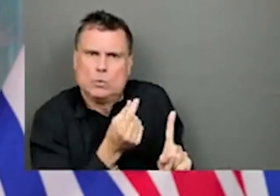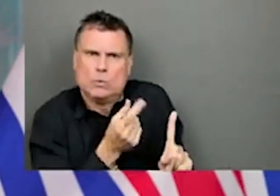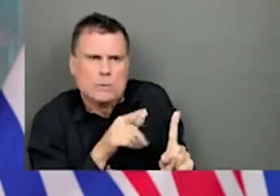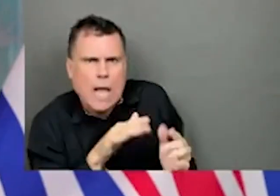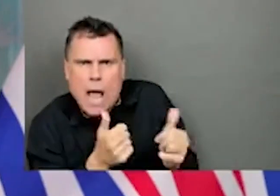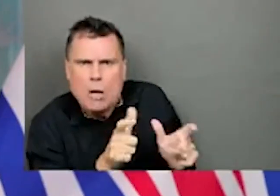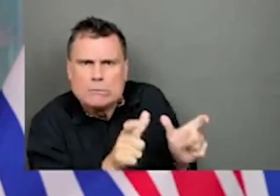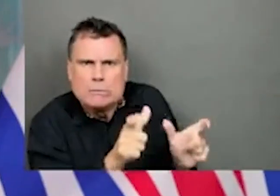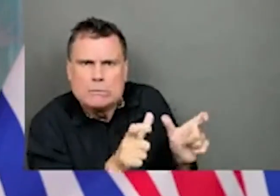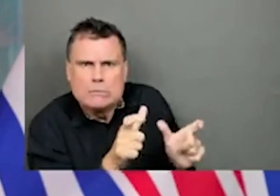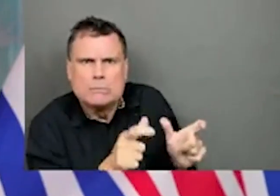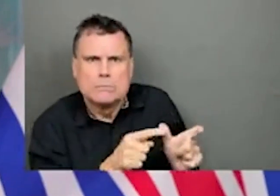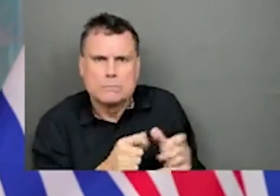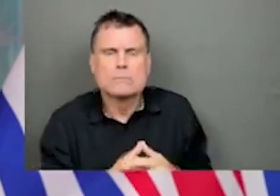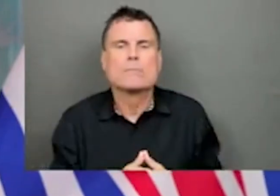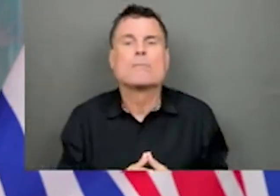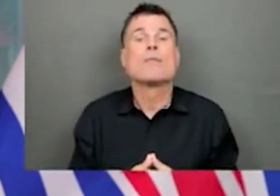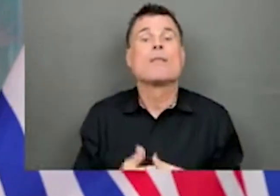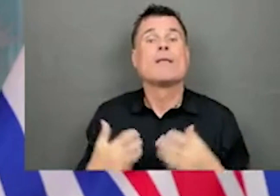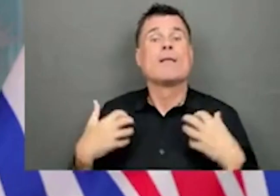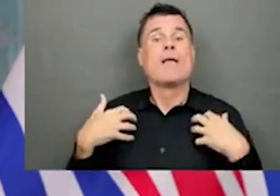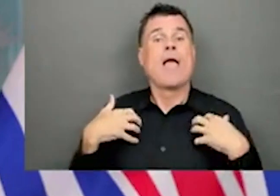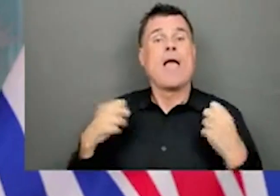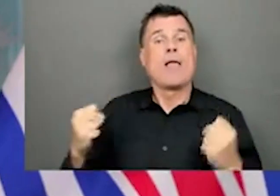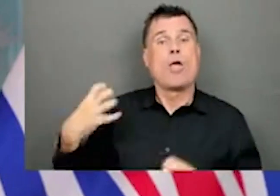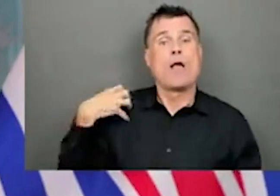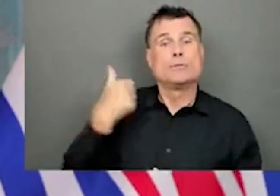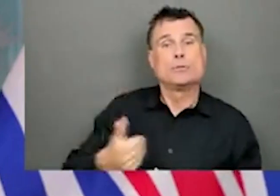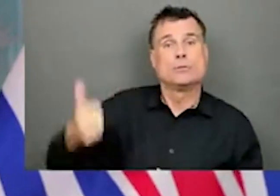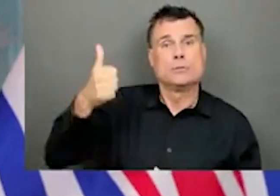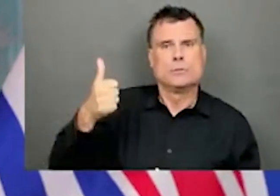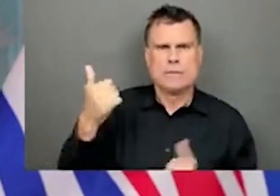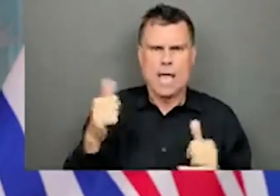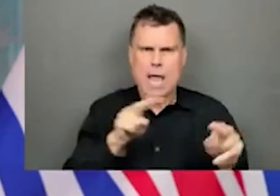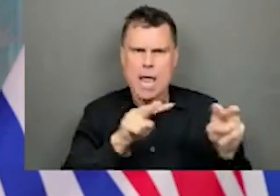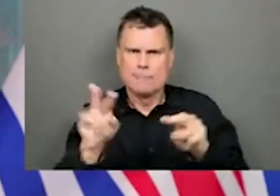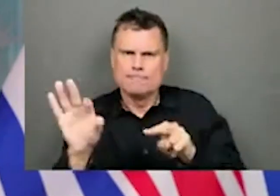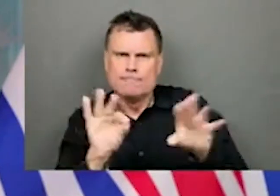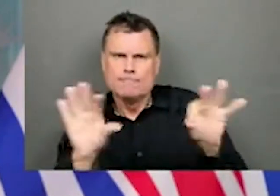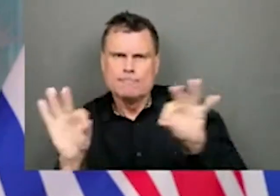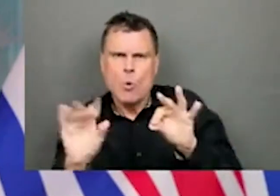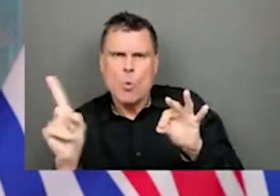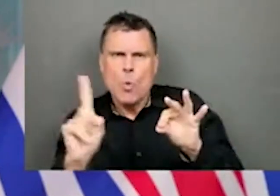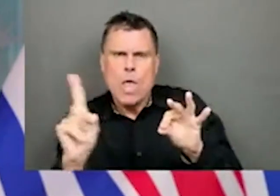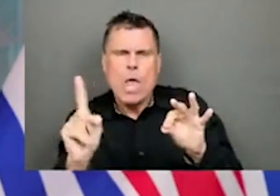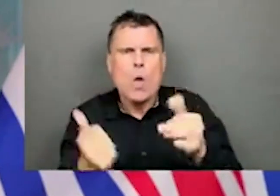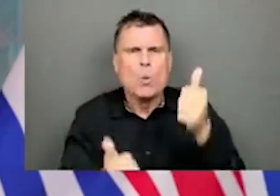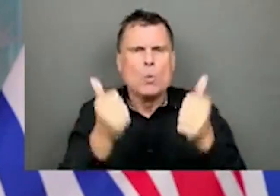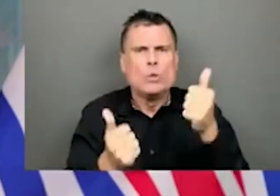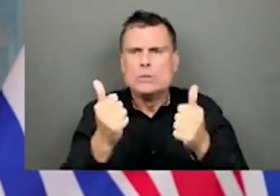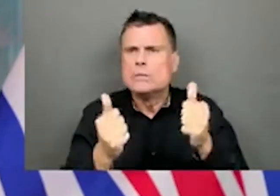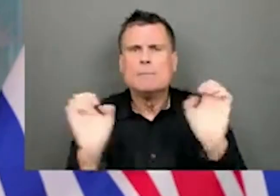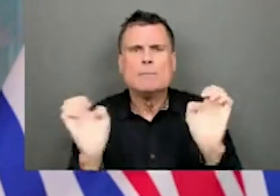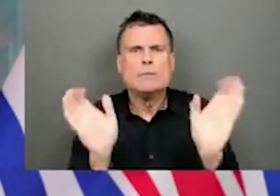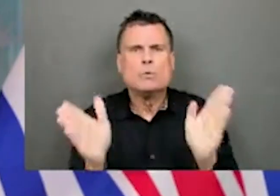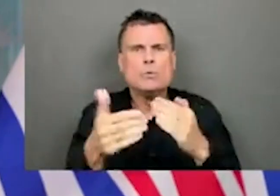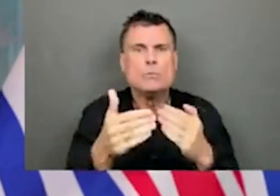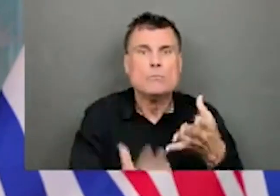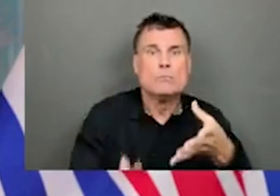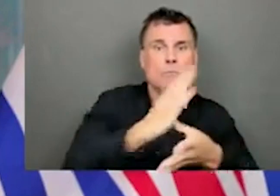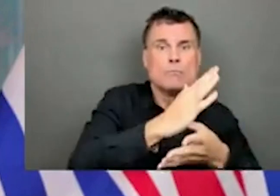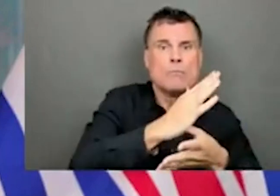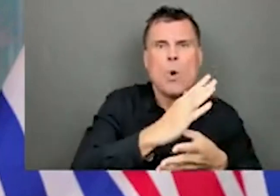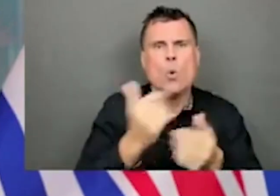high-risk facilities for the program, including emergency departments and mental health units. Through this new model, security